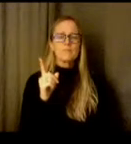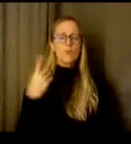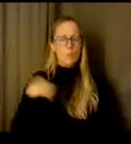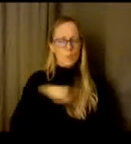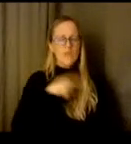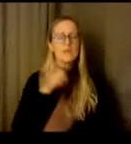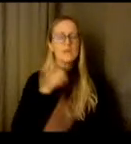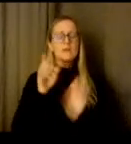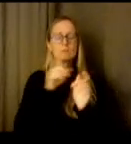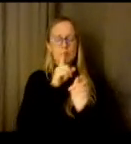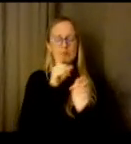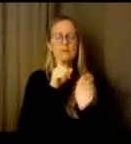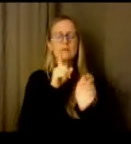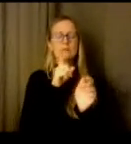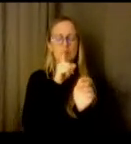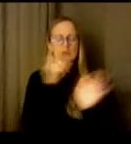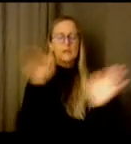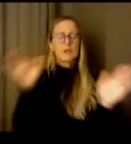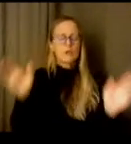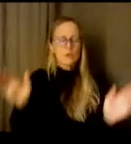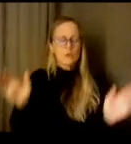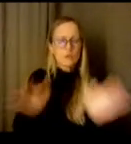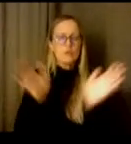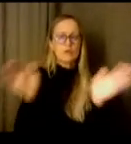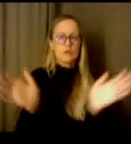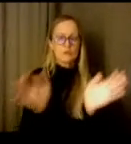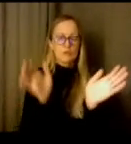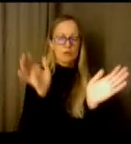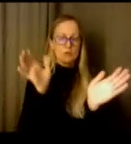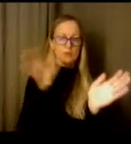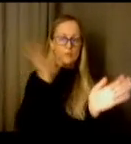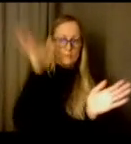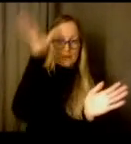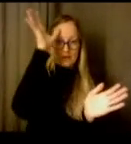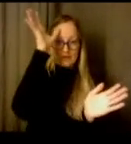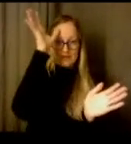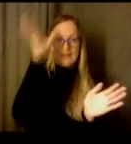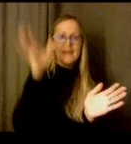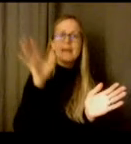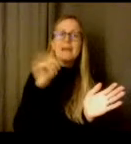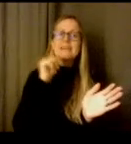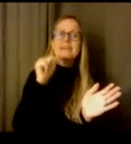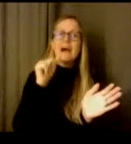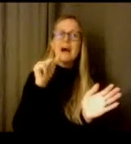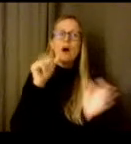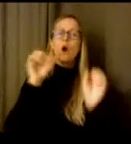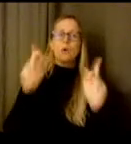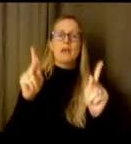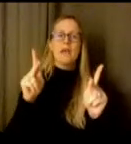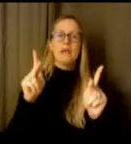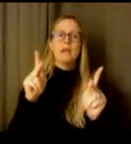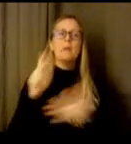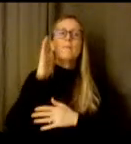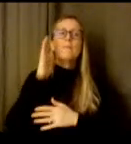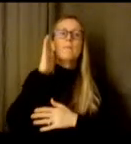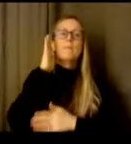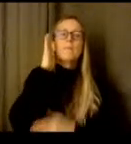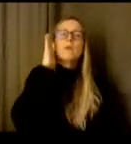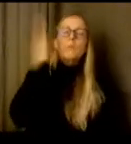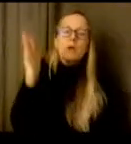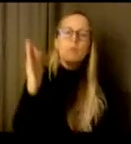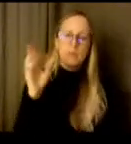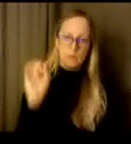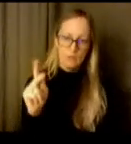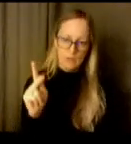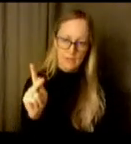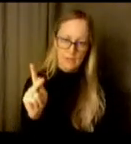parents just to know that this is gonna it's not okay but this is gonna be okay and we're gonna get through this together and we're gonna link